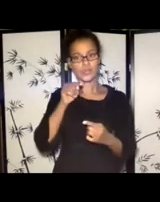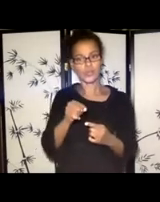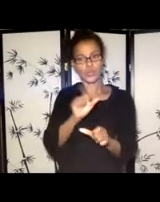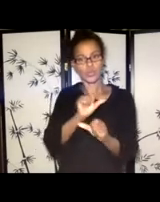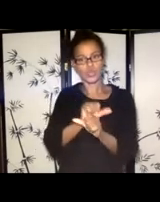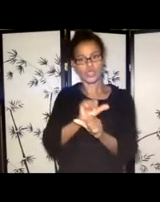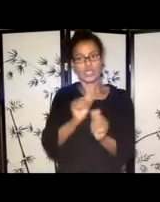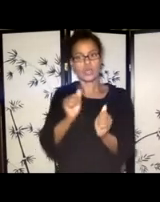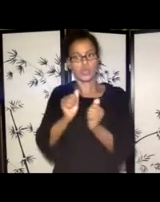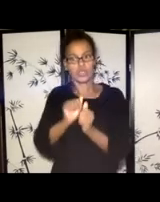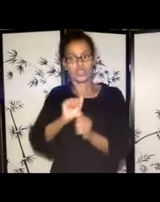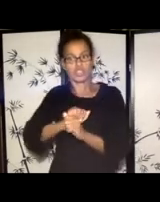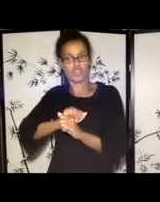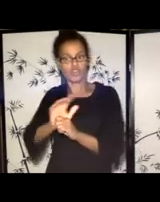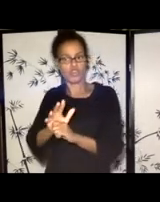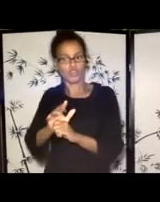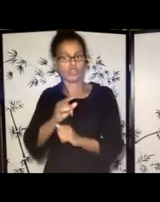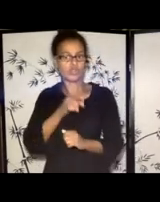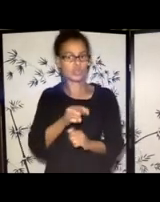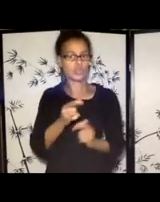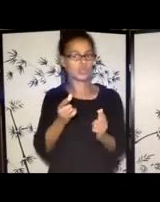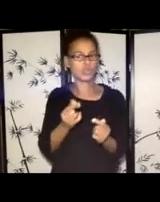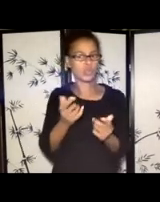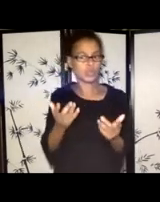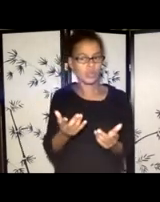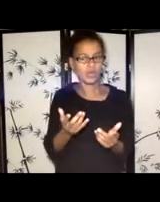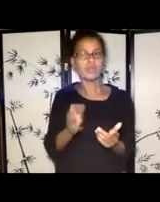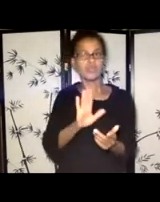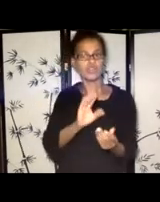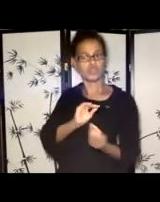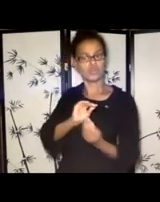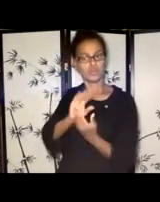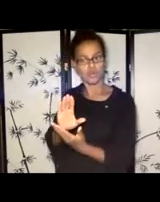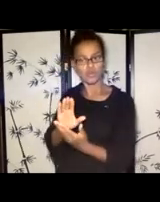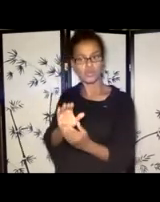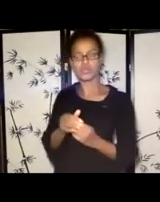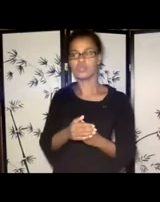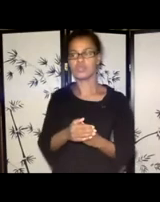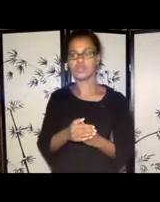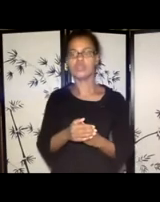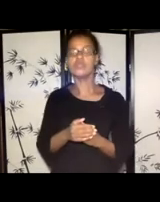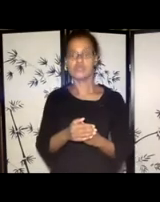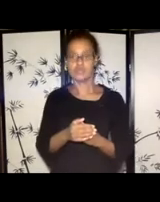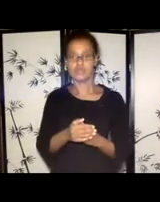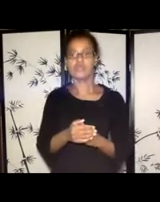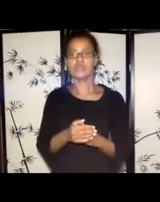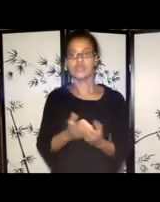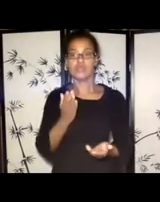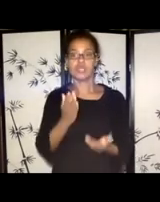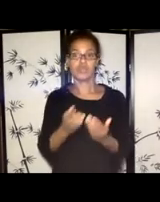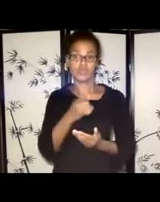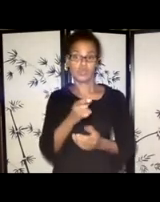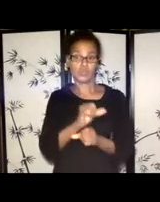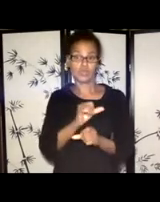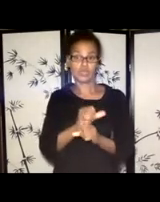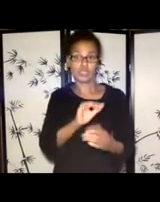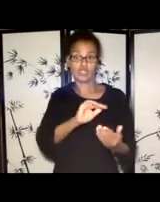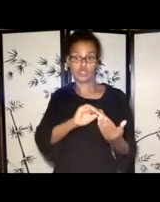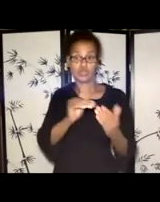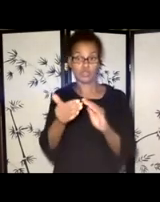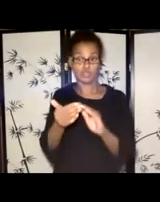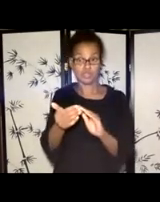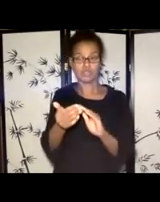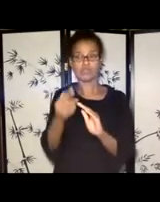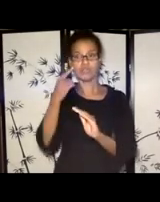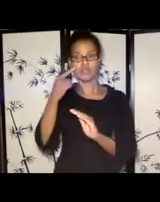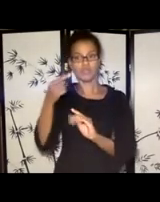and any, you know, anything you'd like to tell us about working in the community, especially for in the community projects,